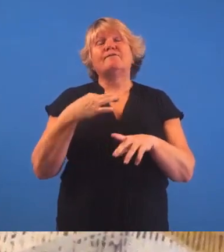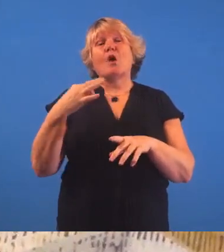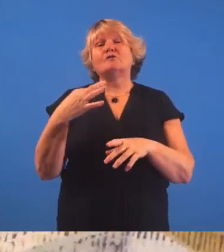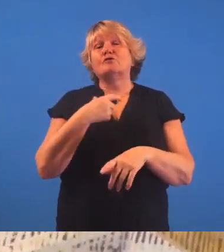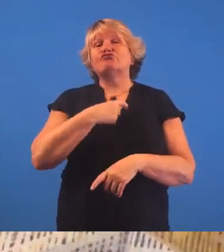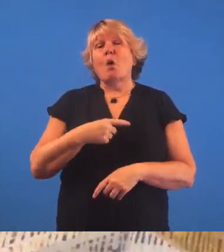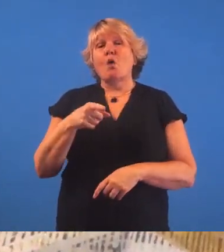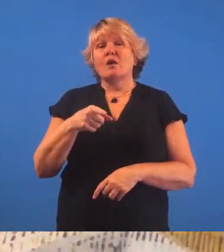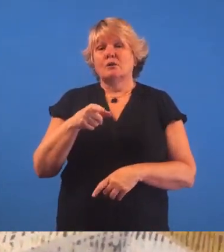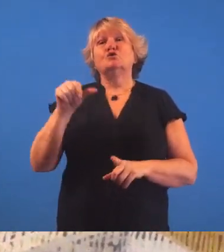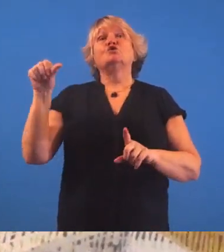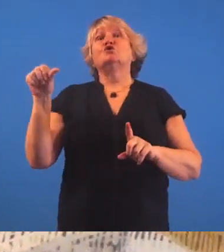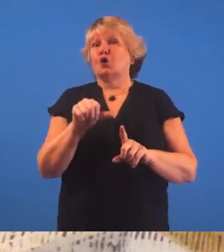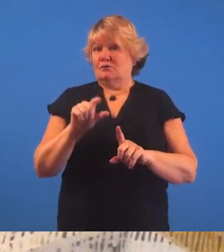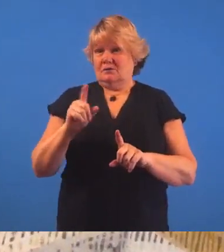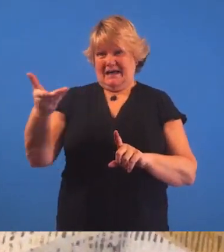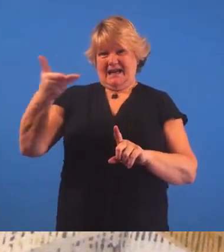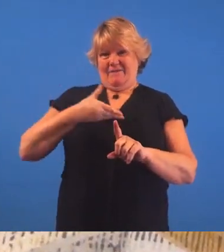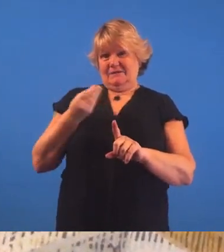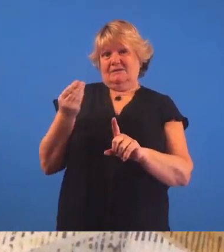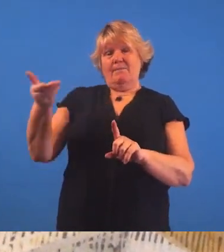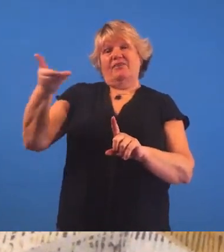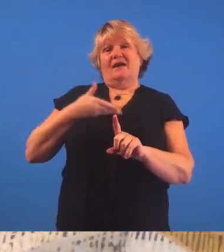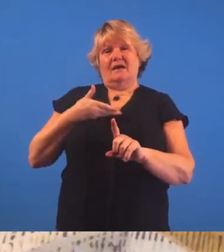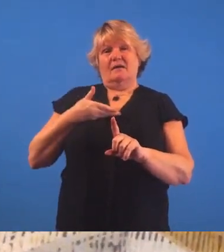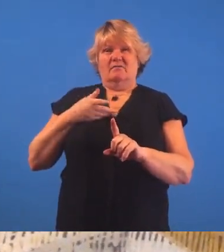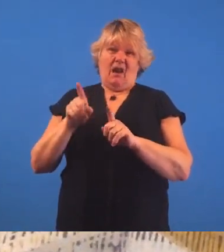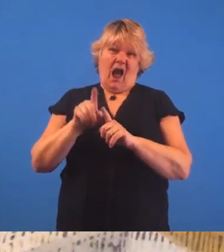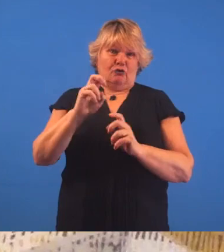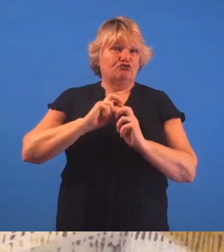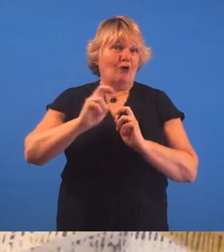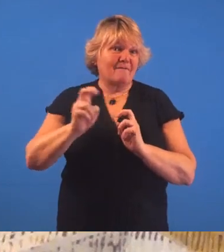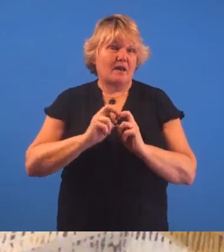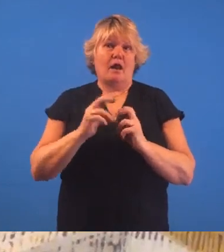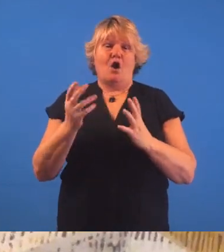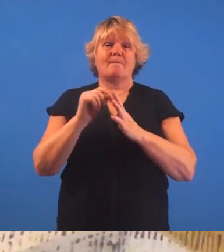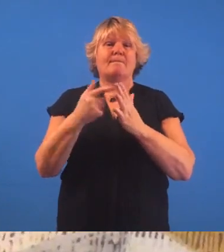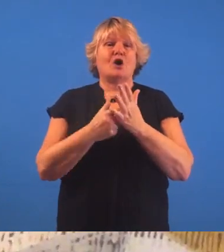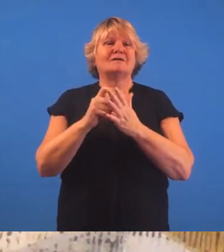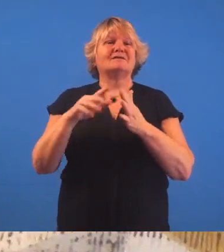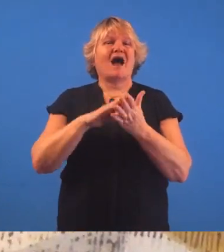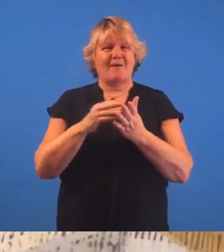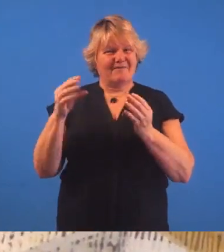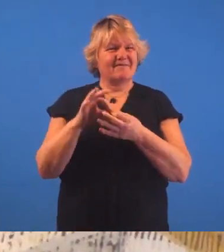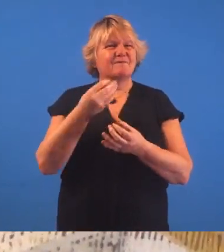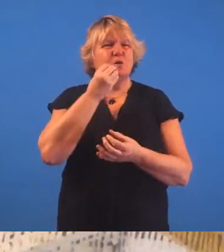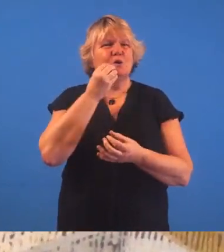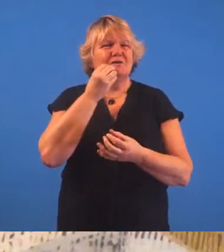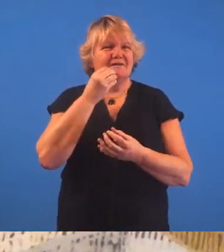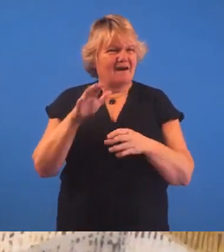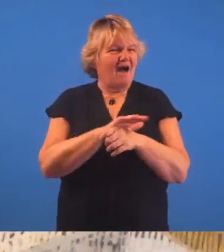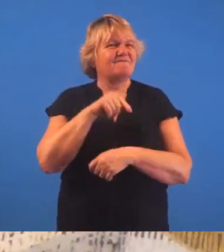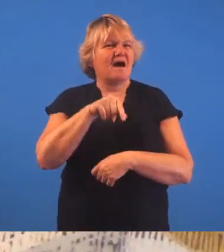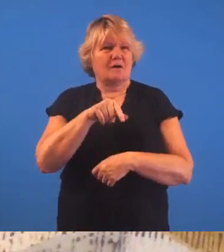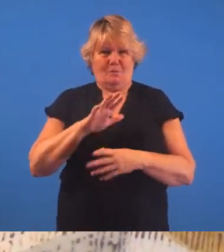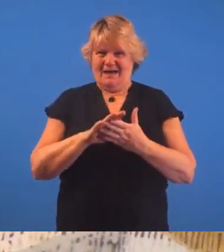volunteering role the least that you should be compensated for is at least your travel and maybe a per diem so you can cover food and